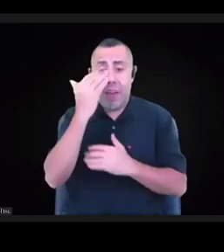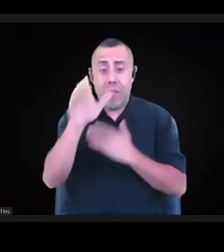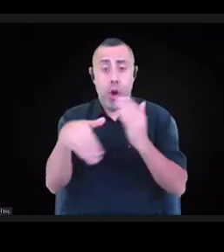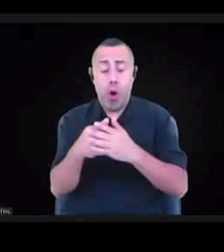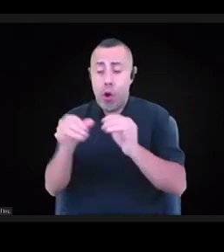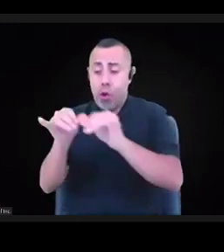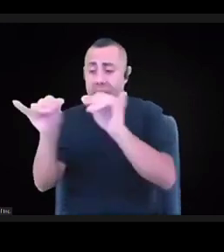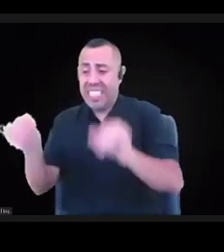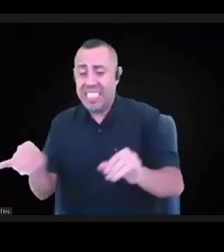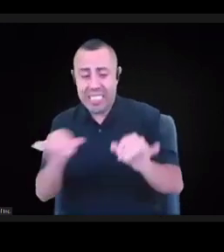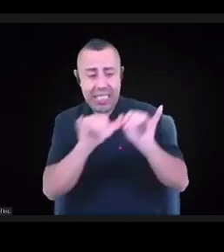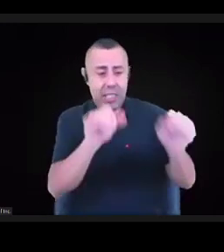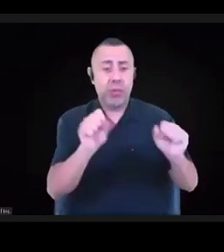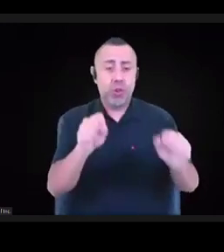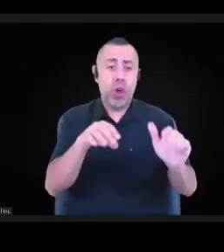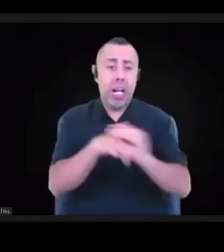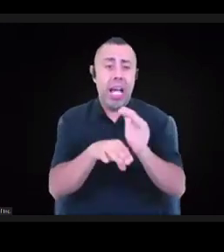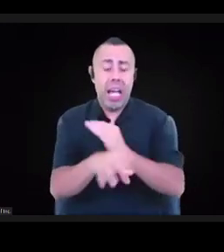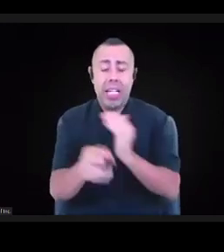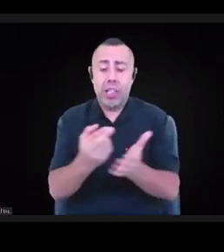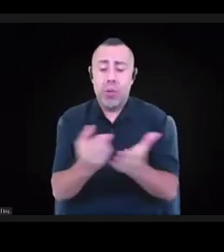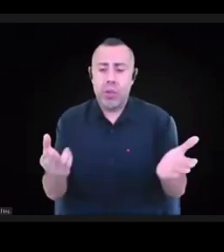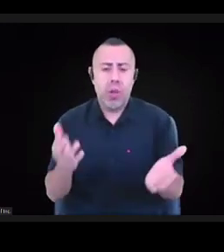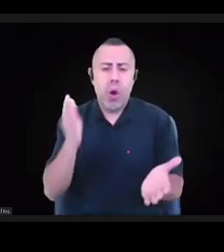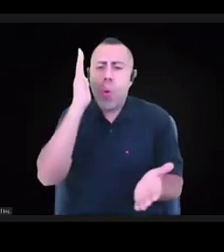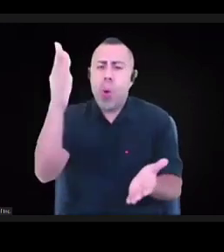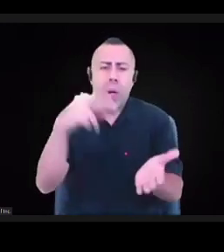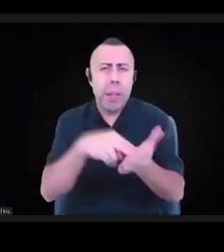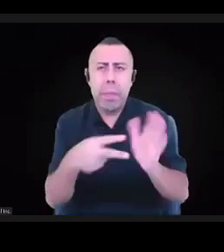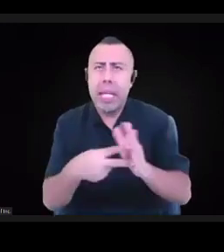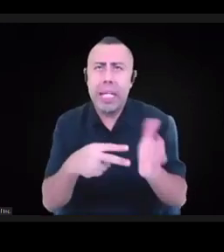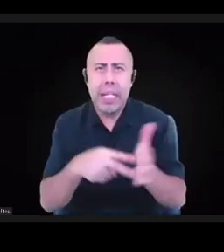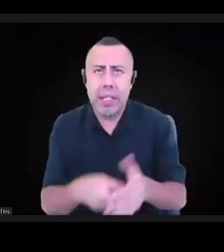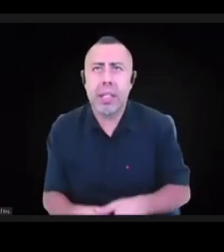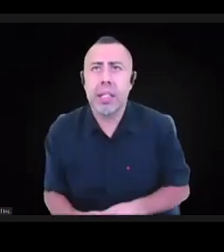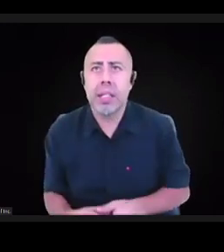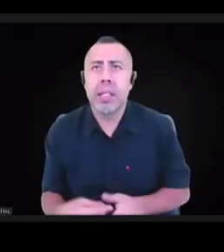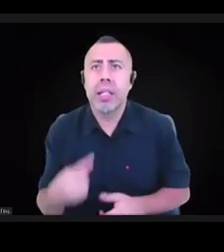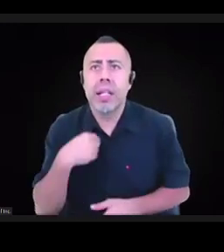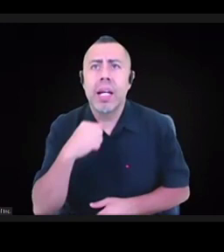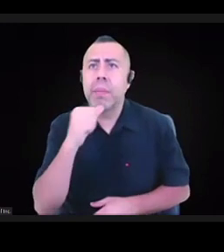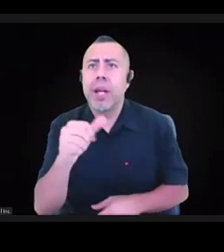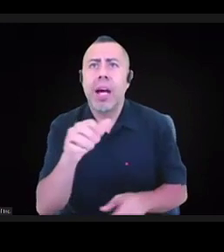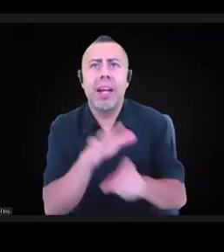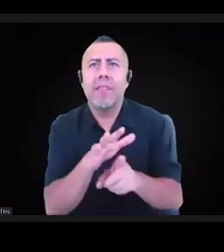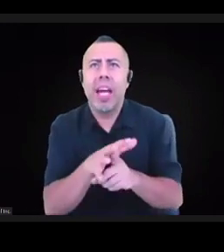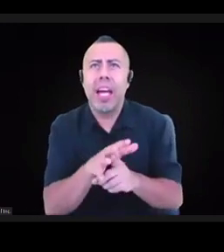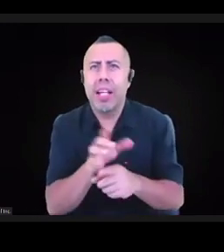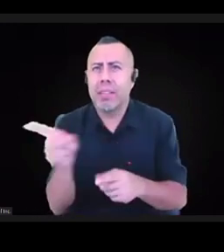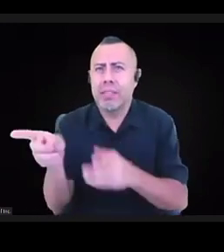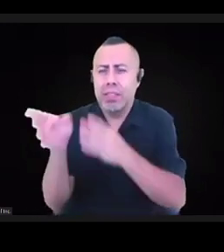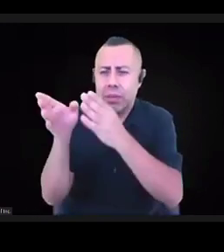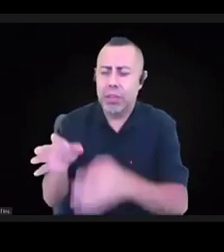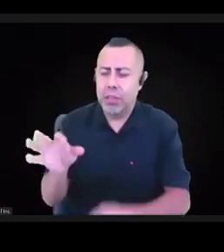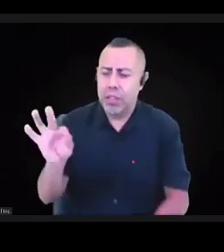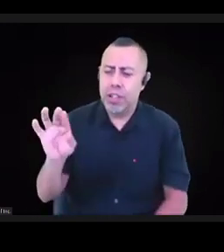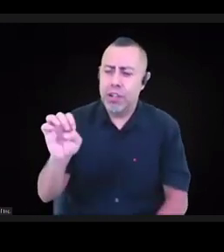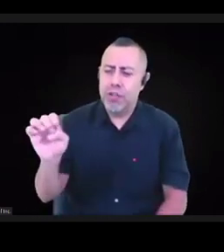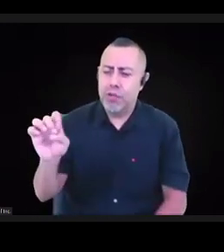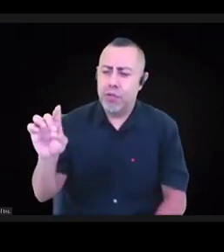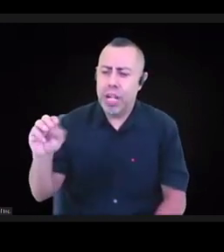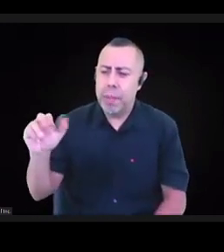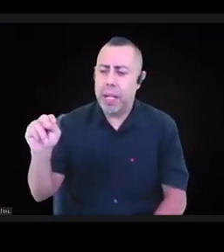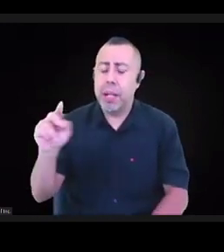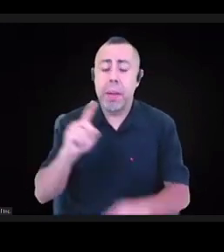So I'm not a fan of Milton Friedman. But I think this idea that he had around developing specific reforms and